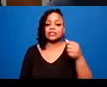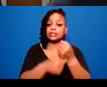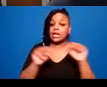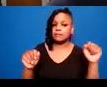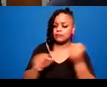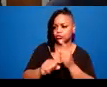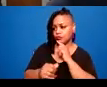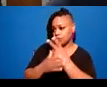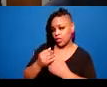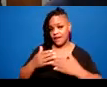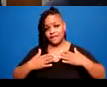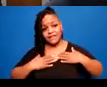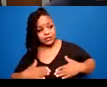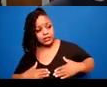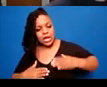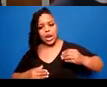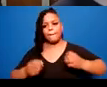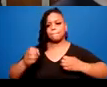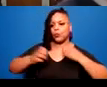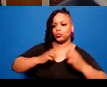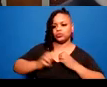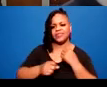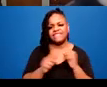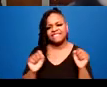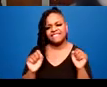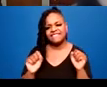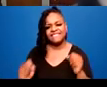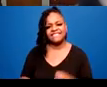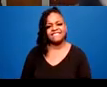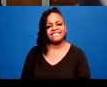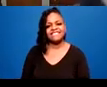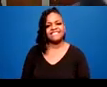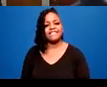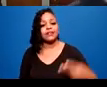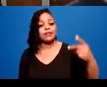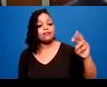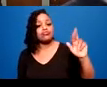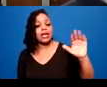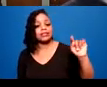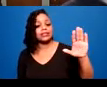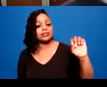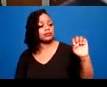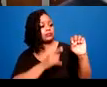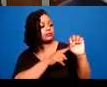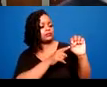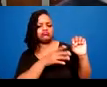A principle in practice would be a common area, is welcoming and privacy is respected.